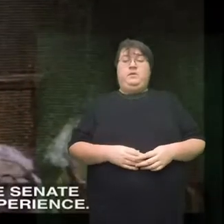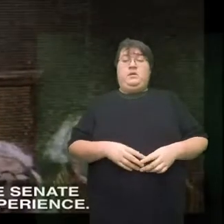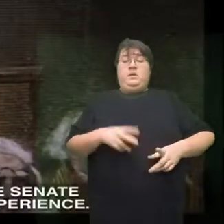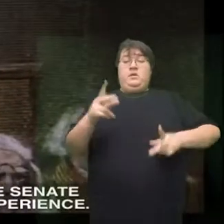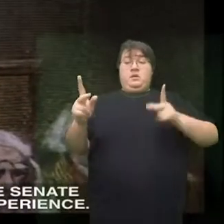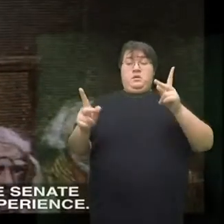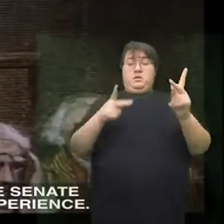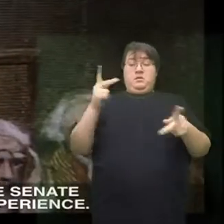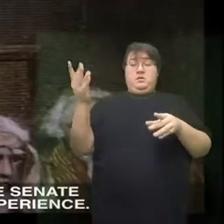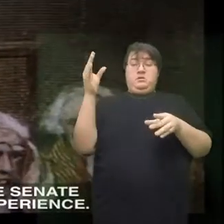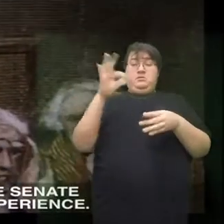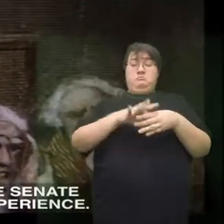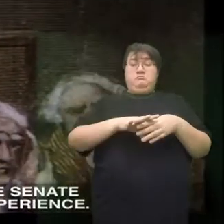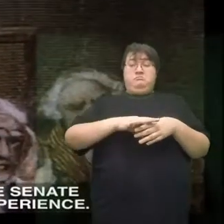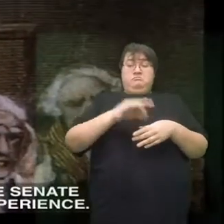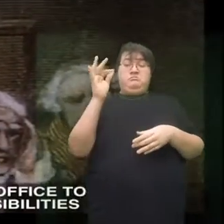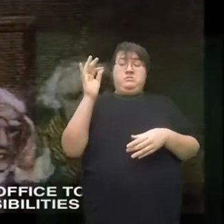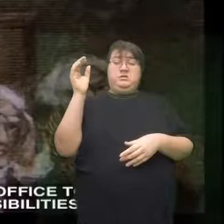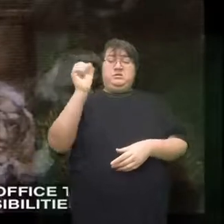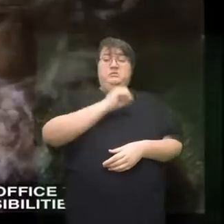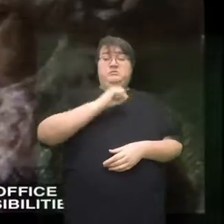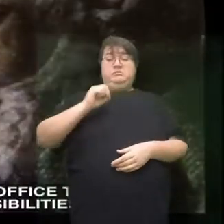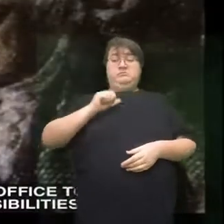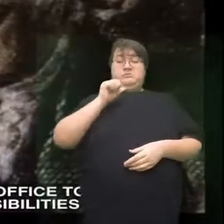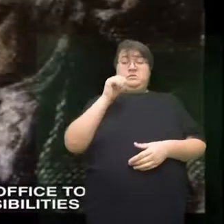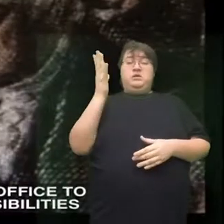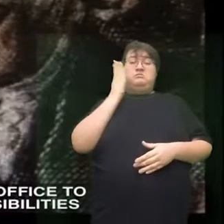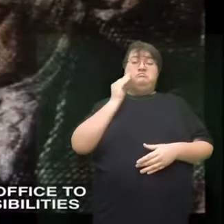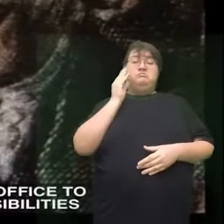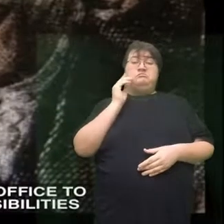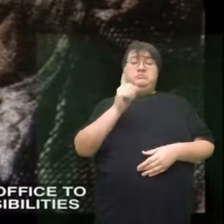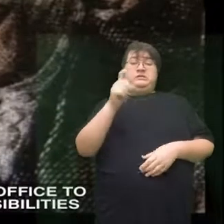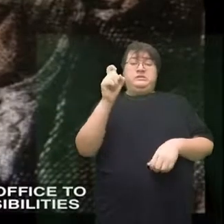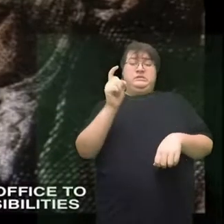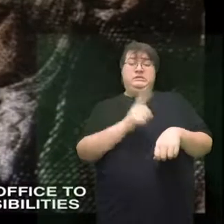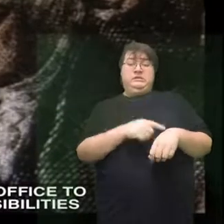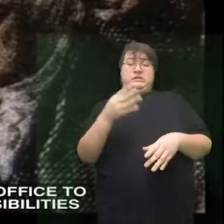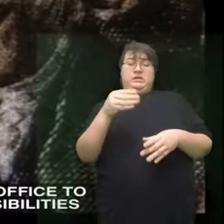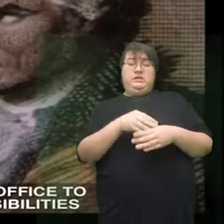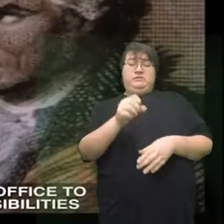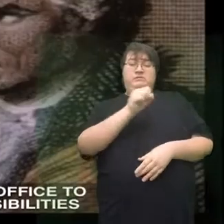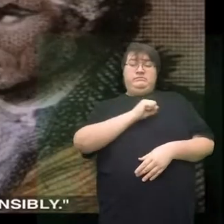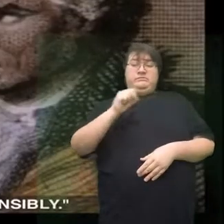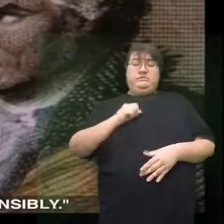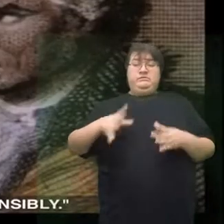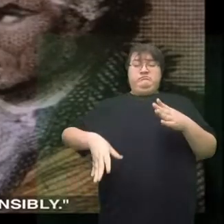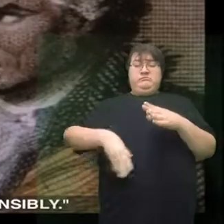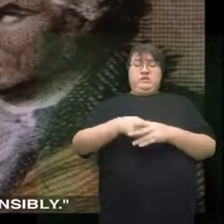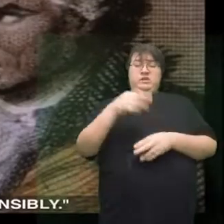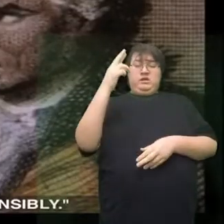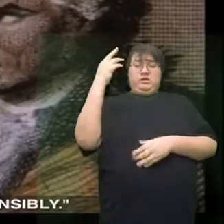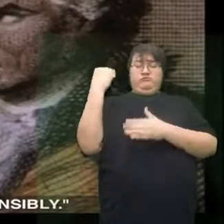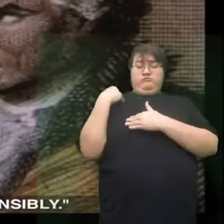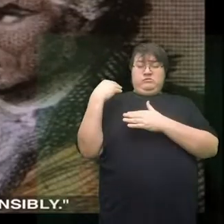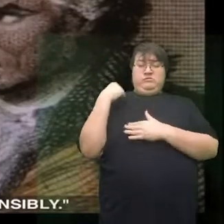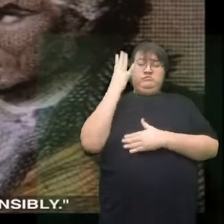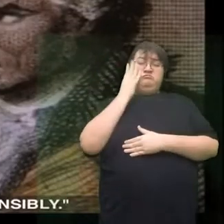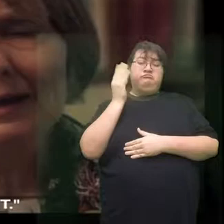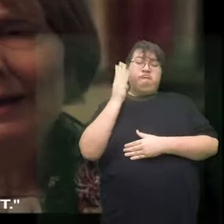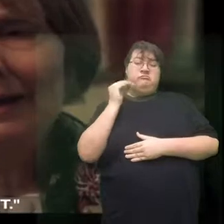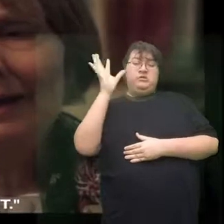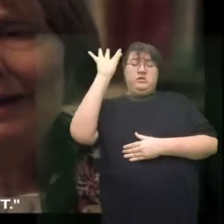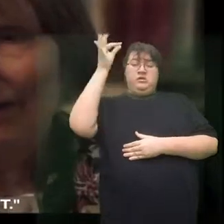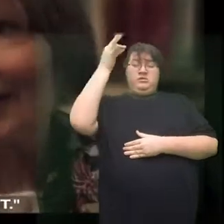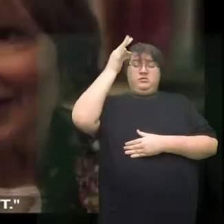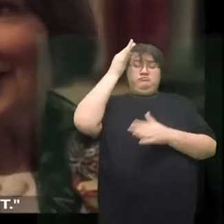elected to the Senate won't have a lot of experience. You need some time in office to exercise the responsibilities of the Senate responsibly.